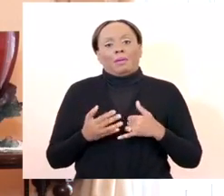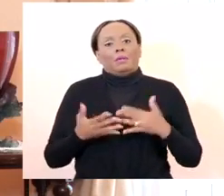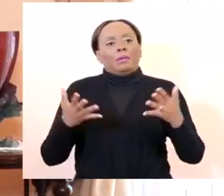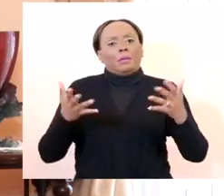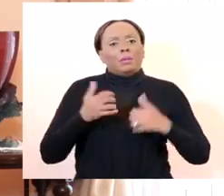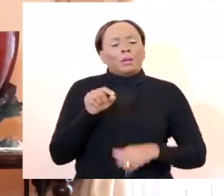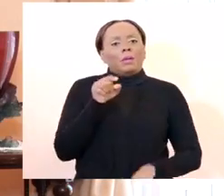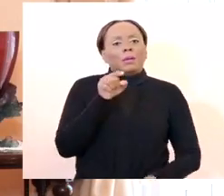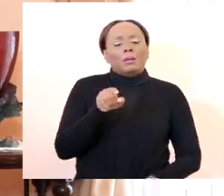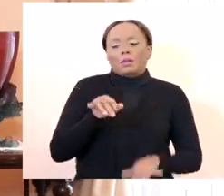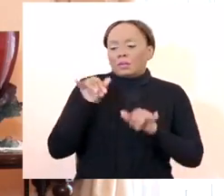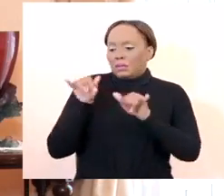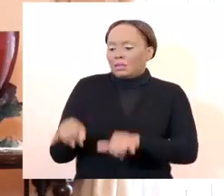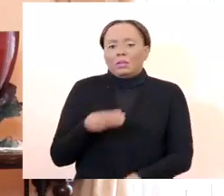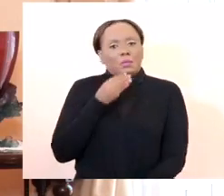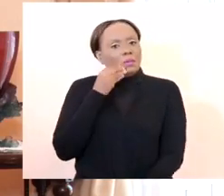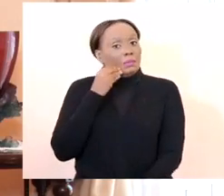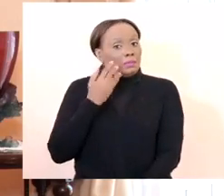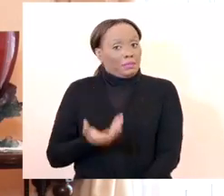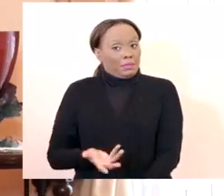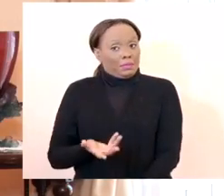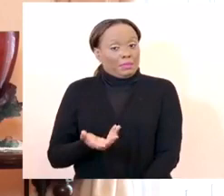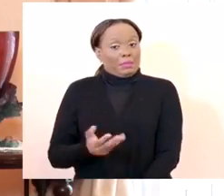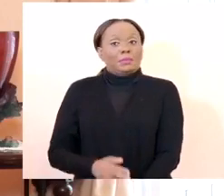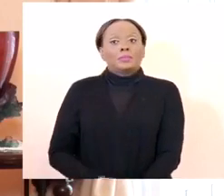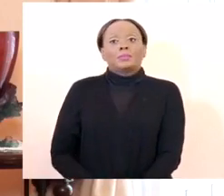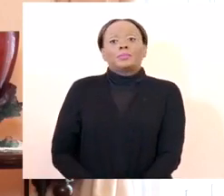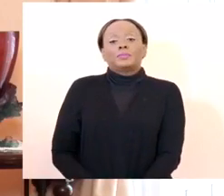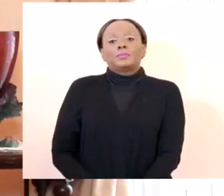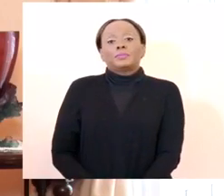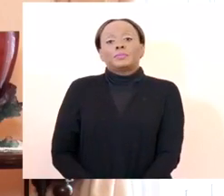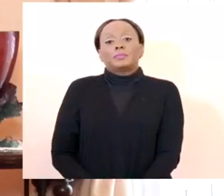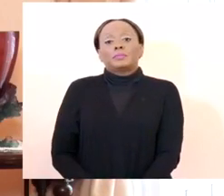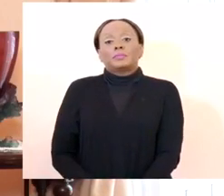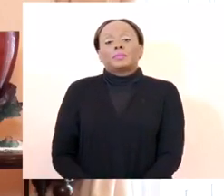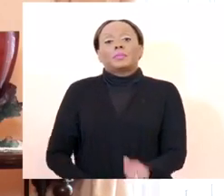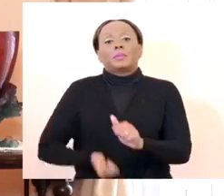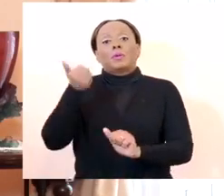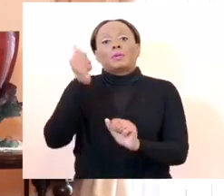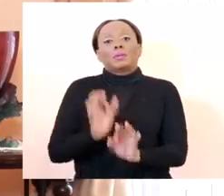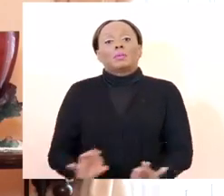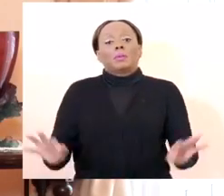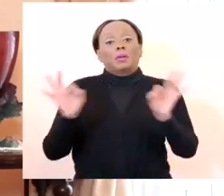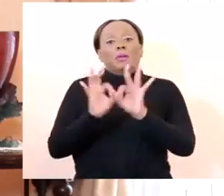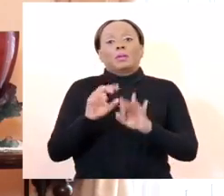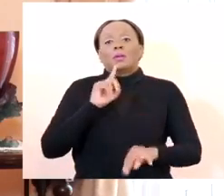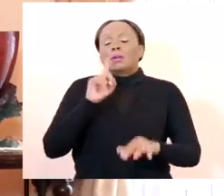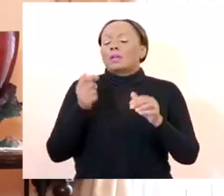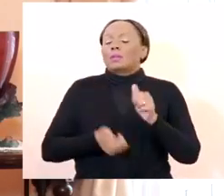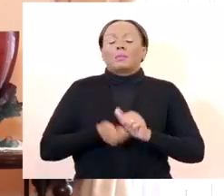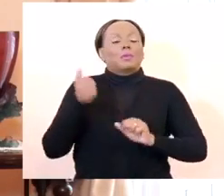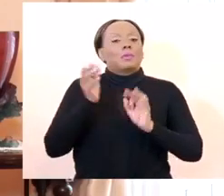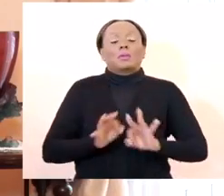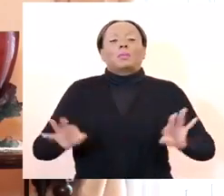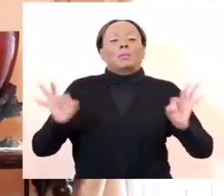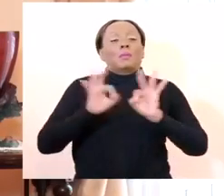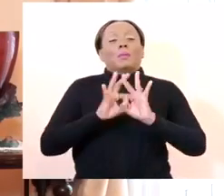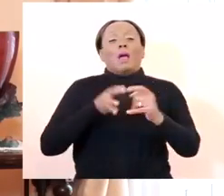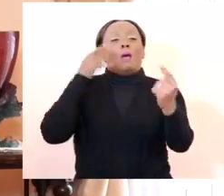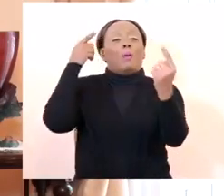Barbadians to stay at home. That is the overriding principle, and that for us is the overriding objective.